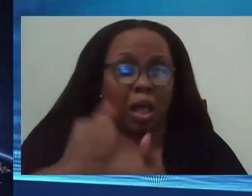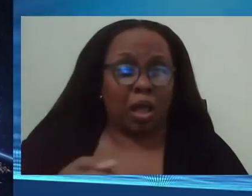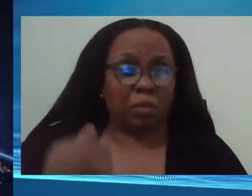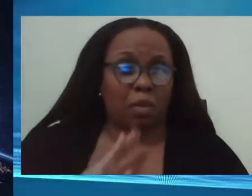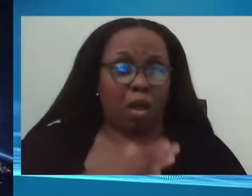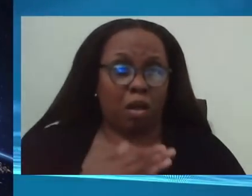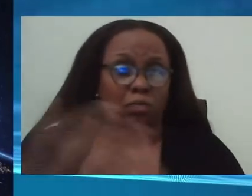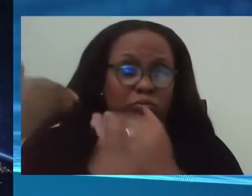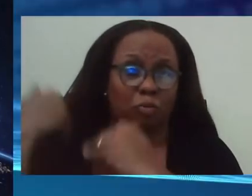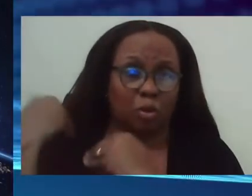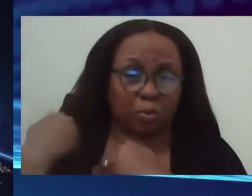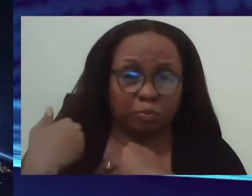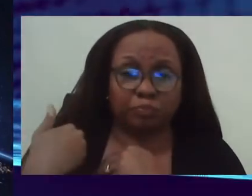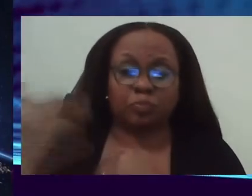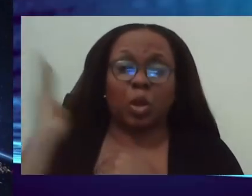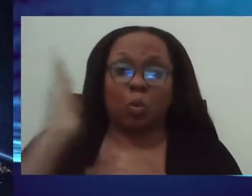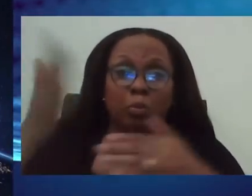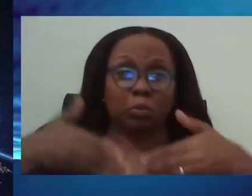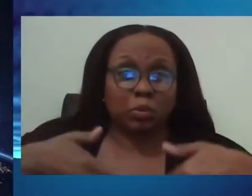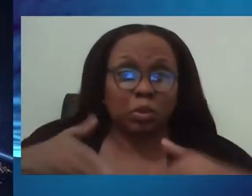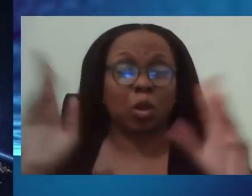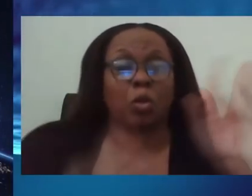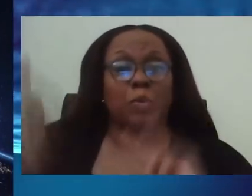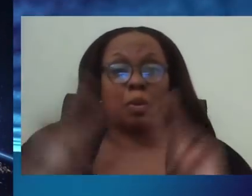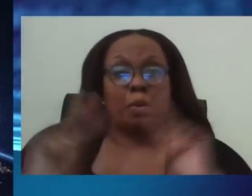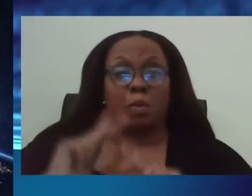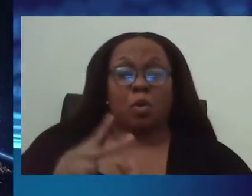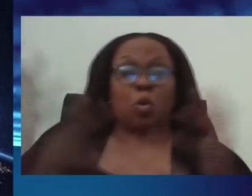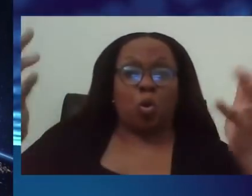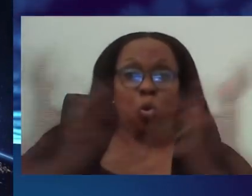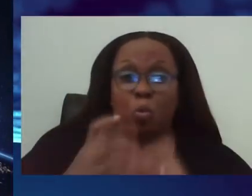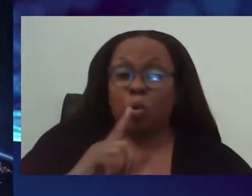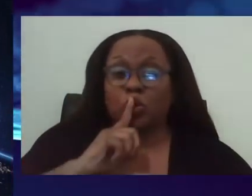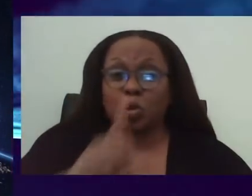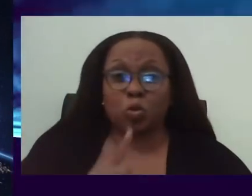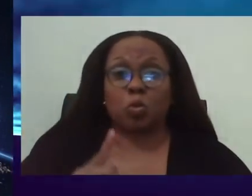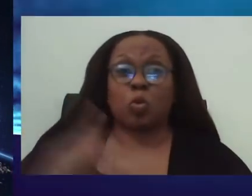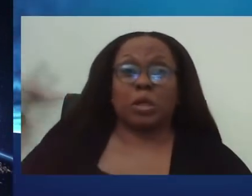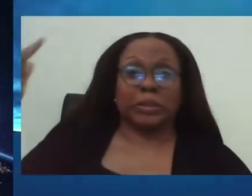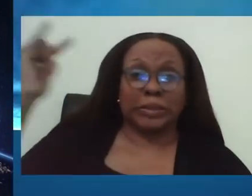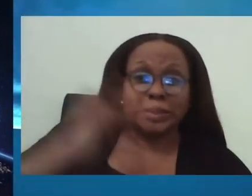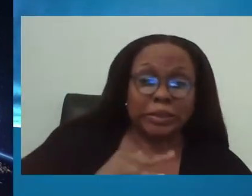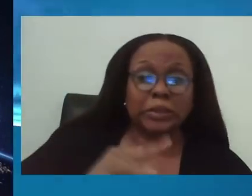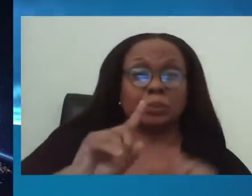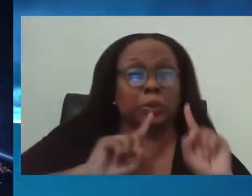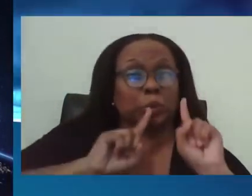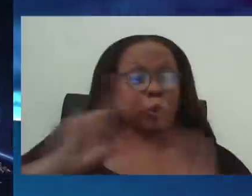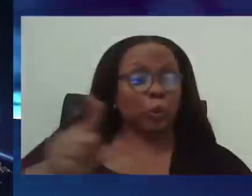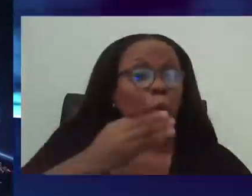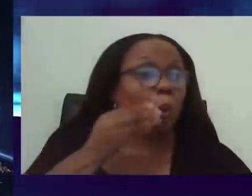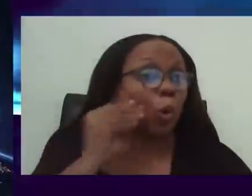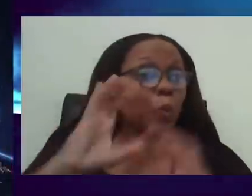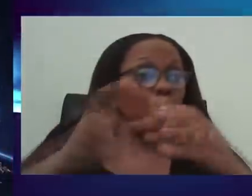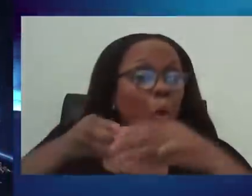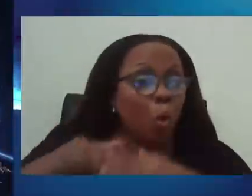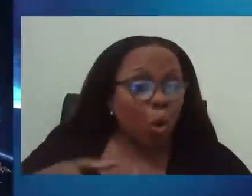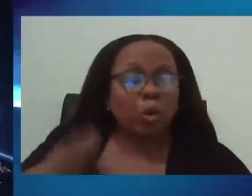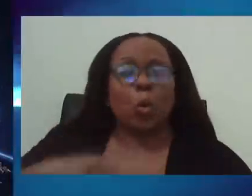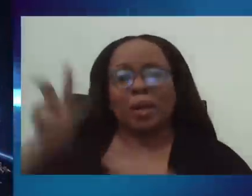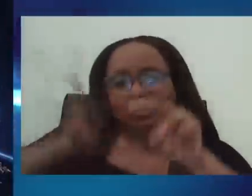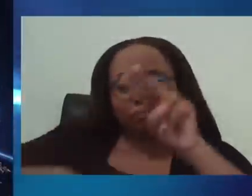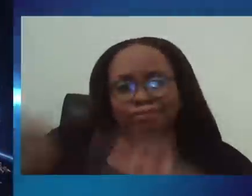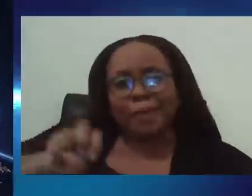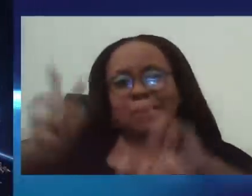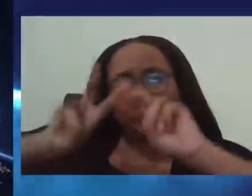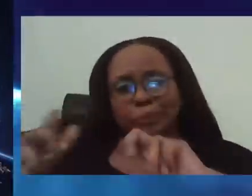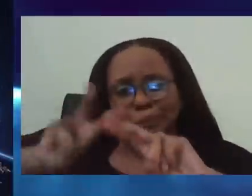that we will be allowing persons who come in and simply want to go home to quarantine in the period on a case-by-case basis. And